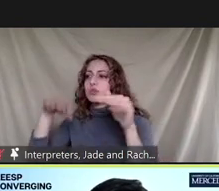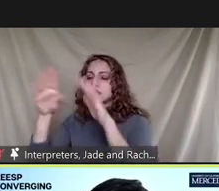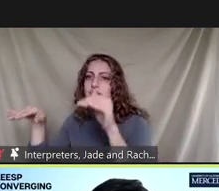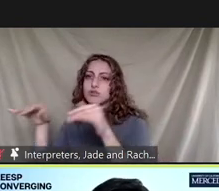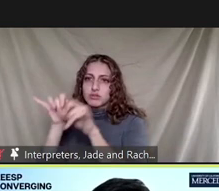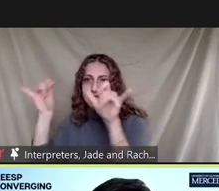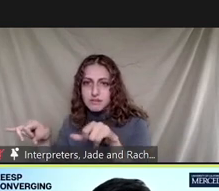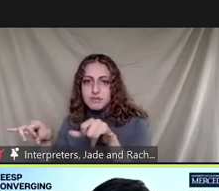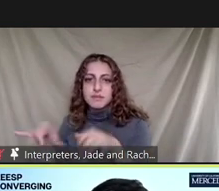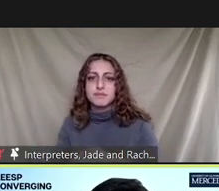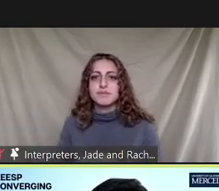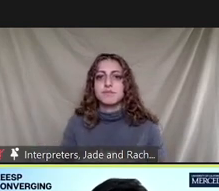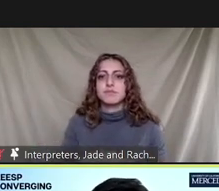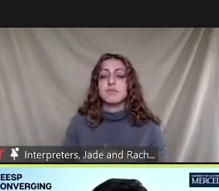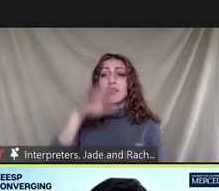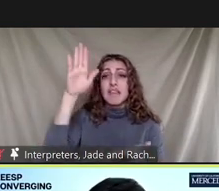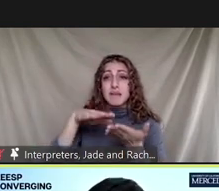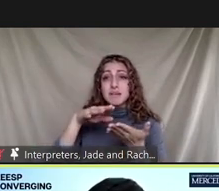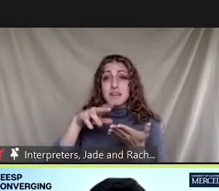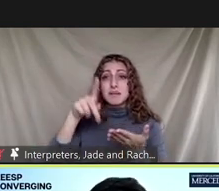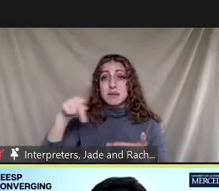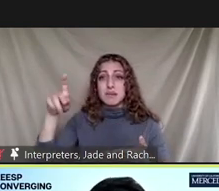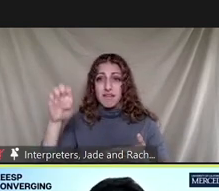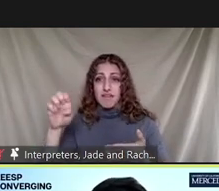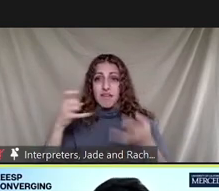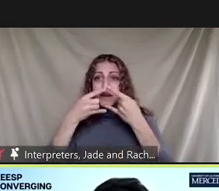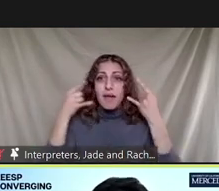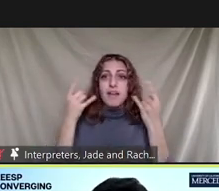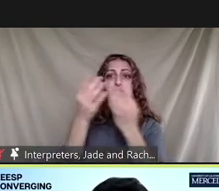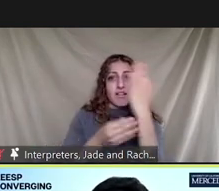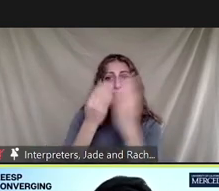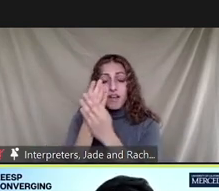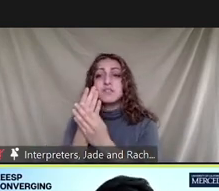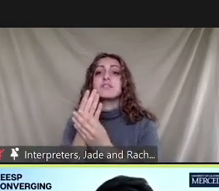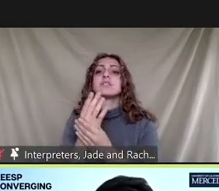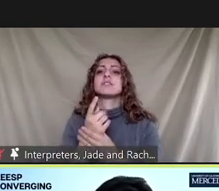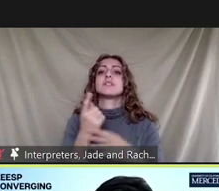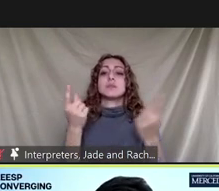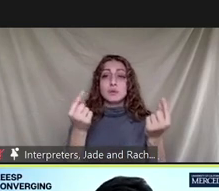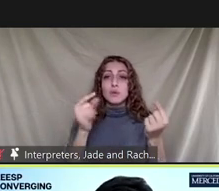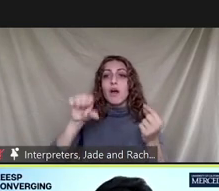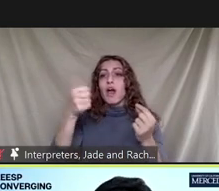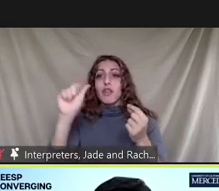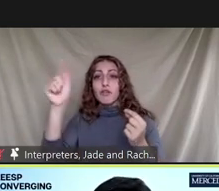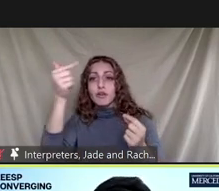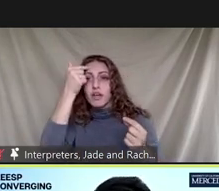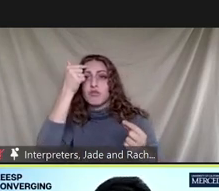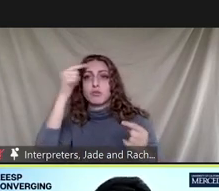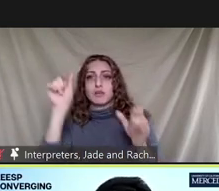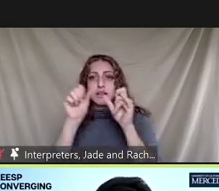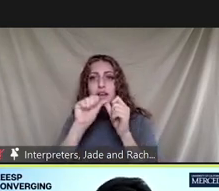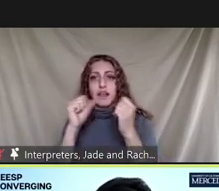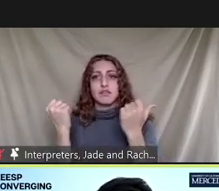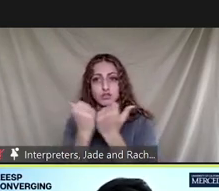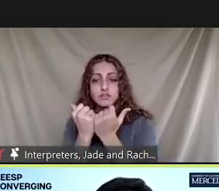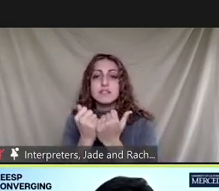due to the limited ppe for waste workers other local government agencies and volunteer organizations become